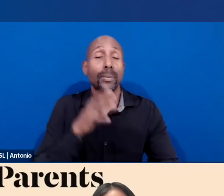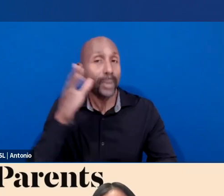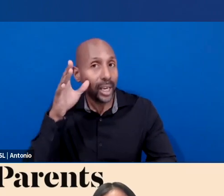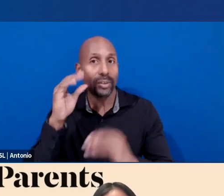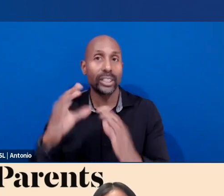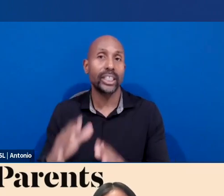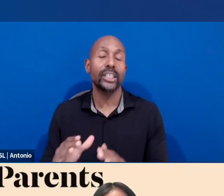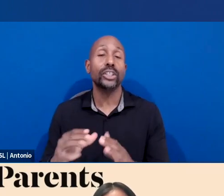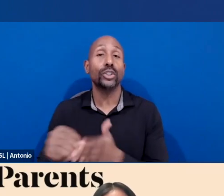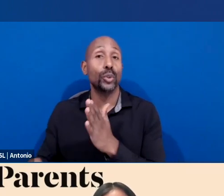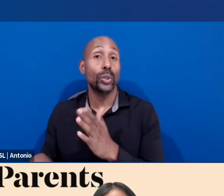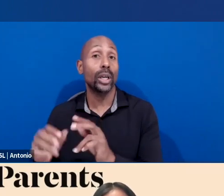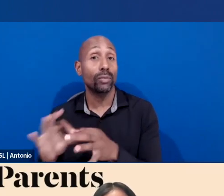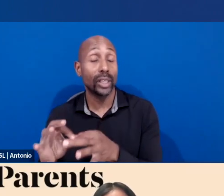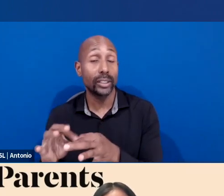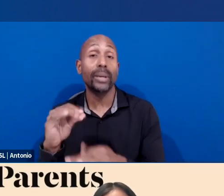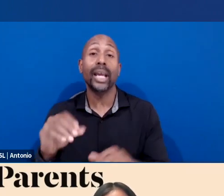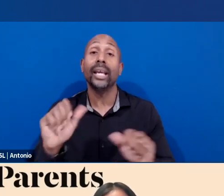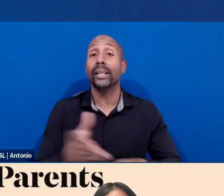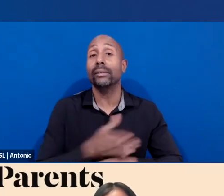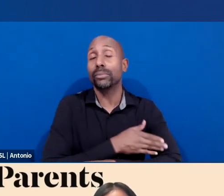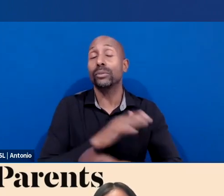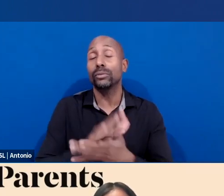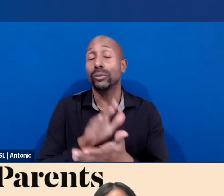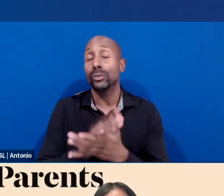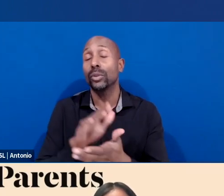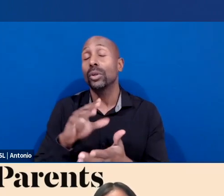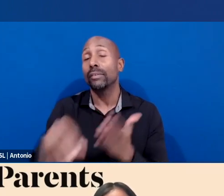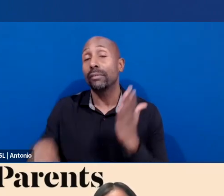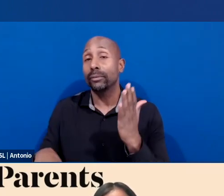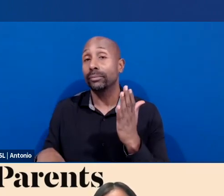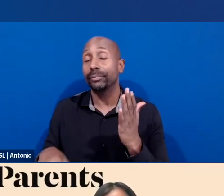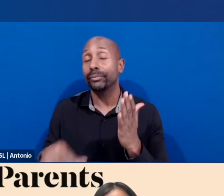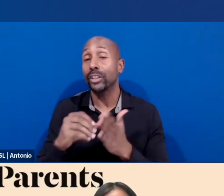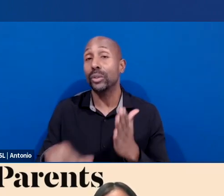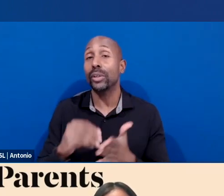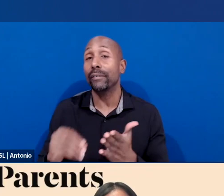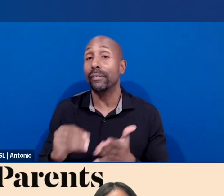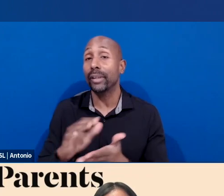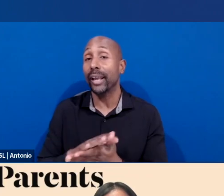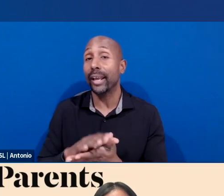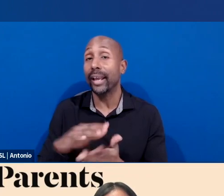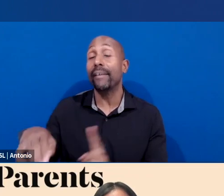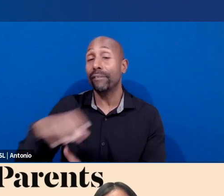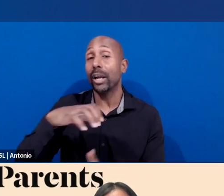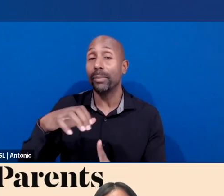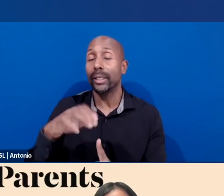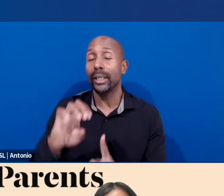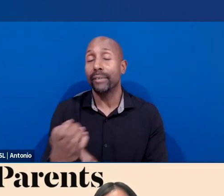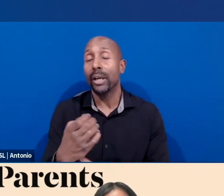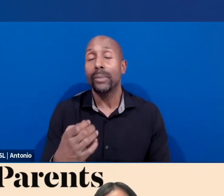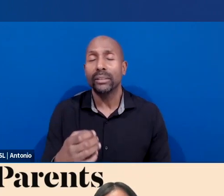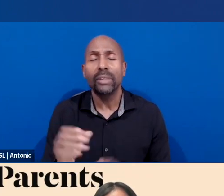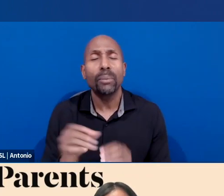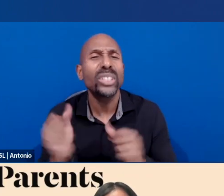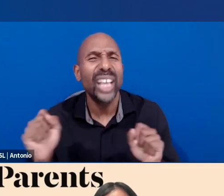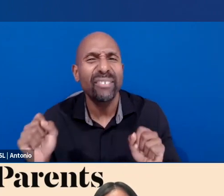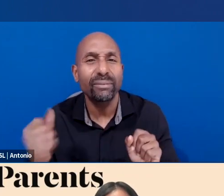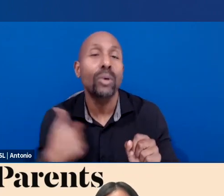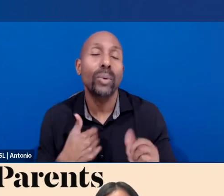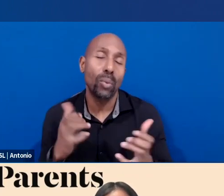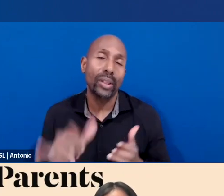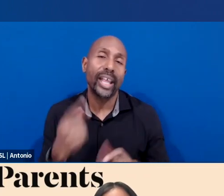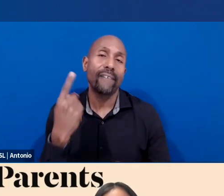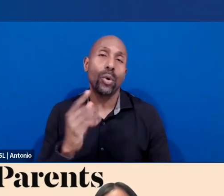and improved school environment, a safer environment. And that's what we all want for our children and grandchildren, right?